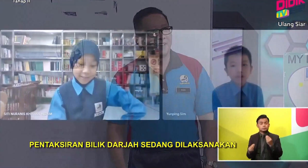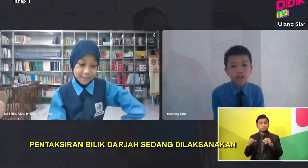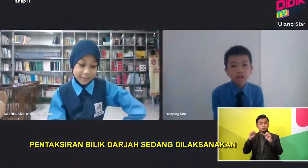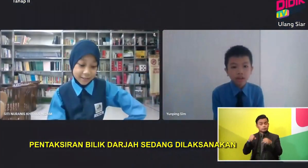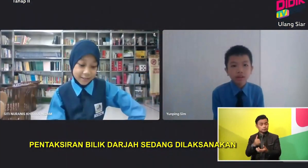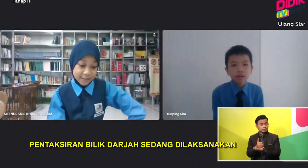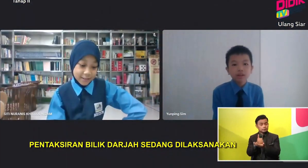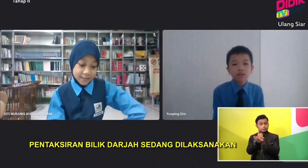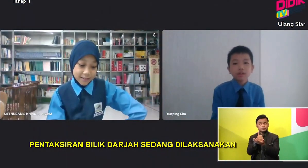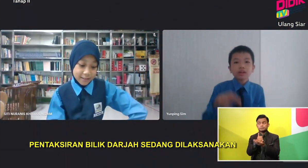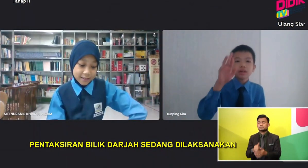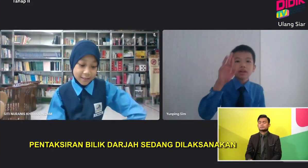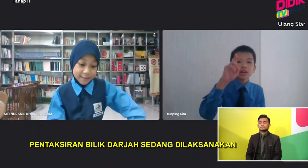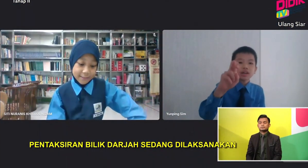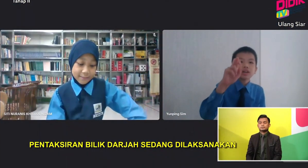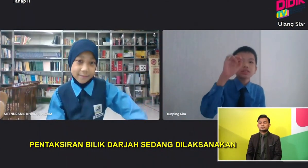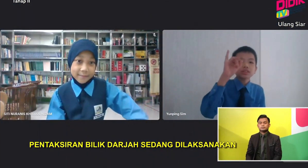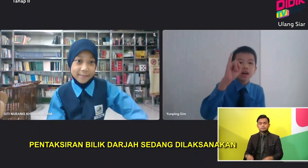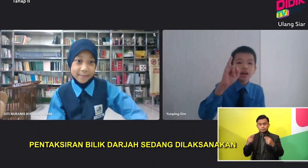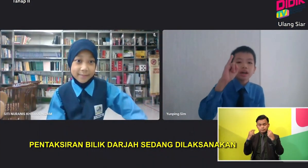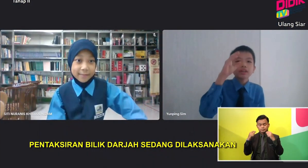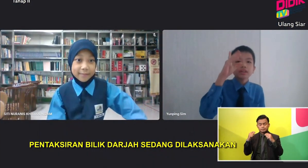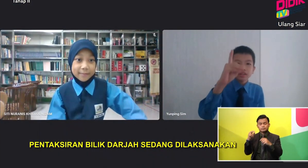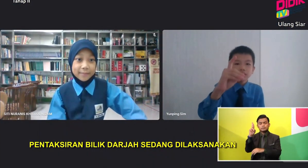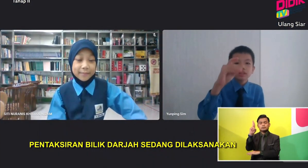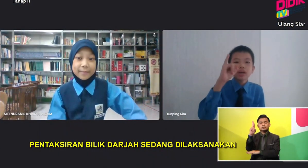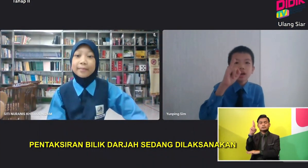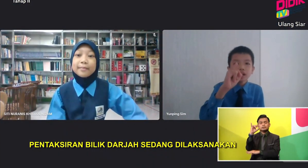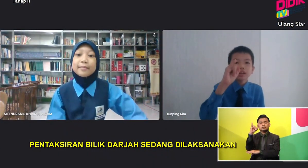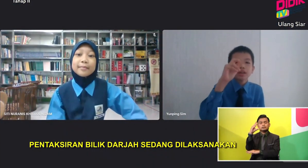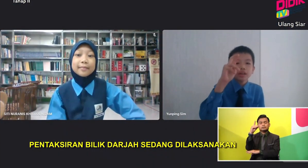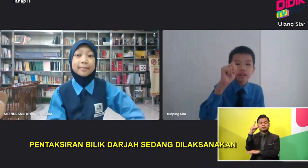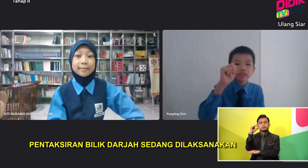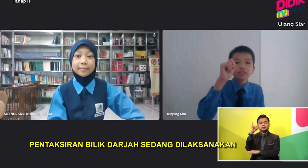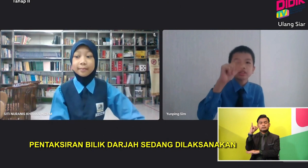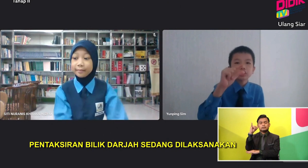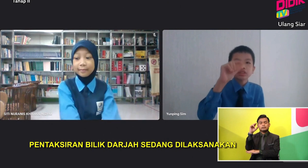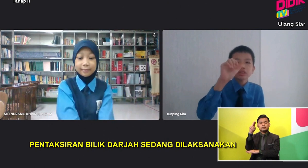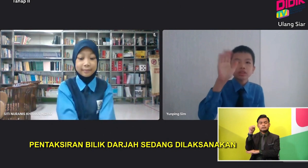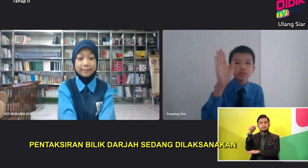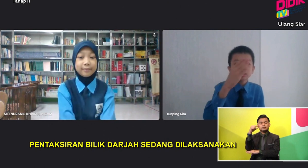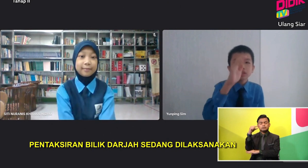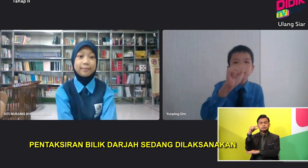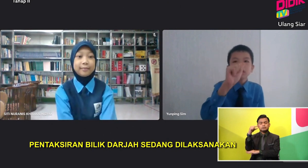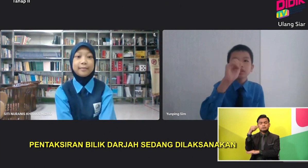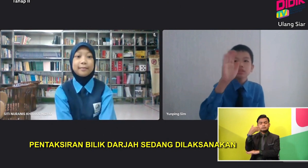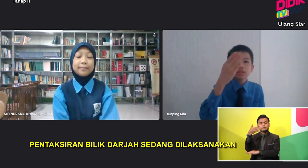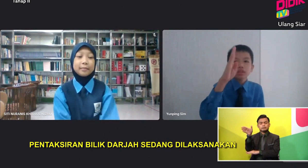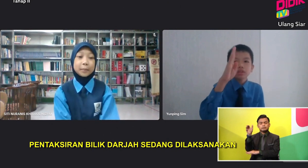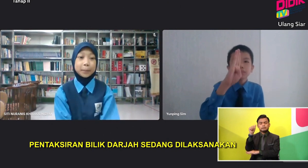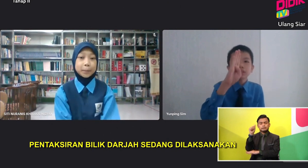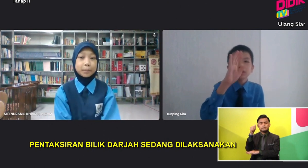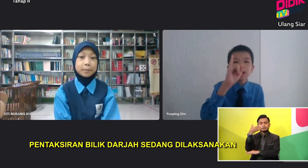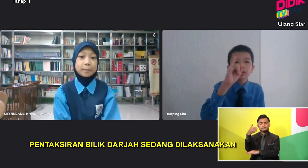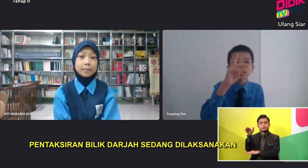Okay Pengpeng Try R R I D I N G K